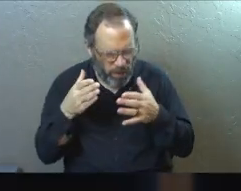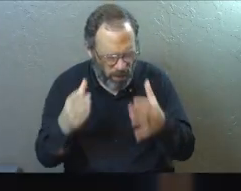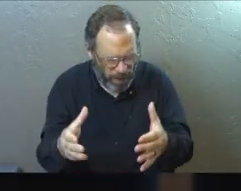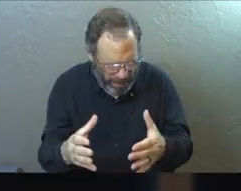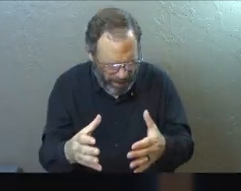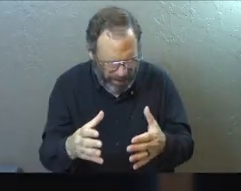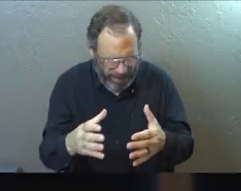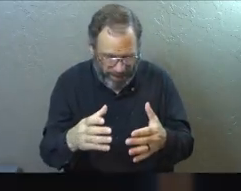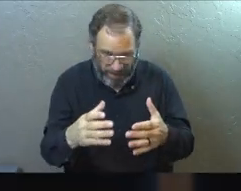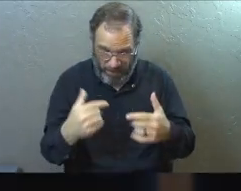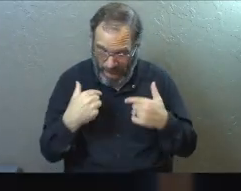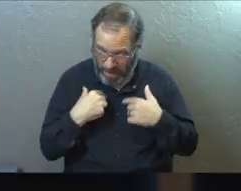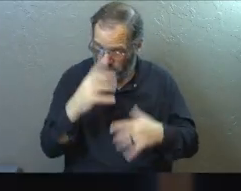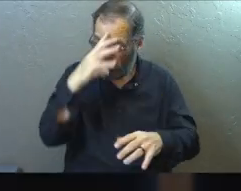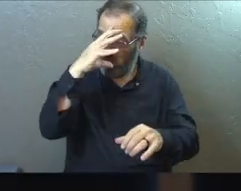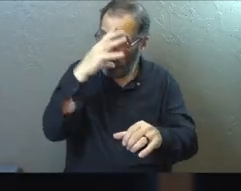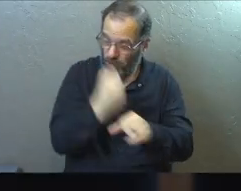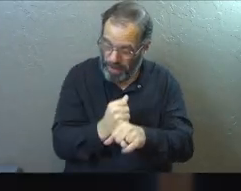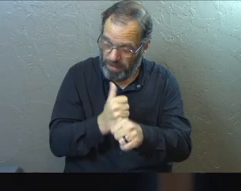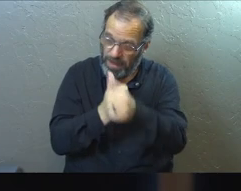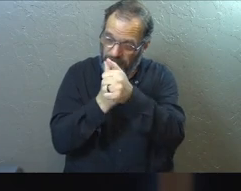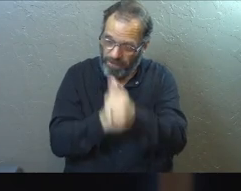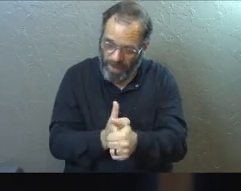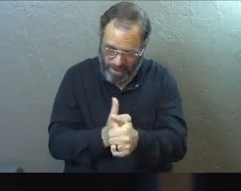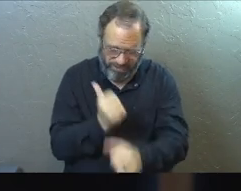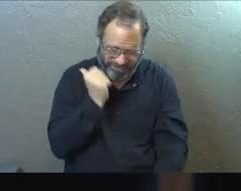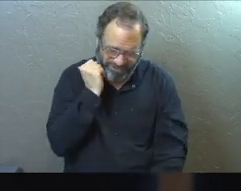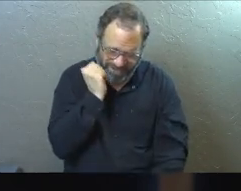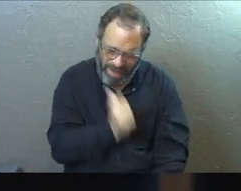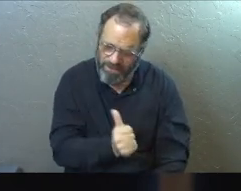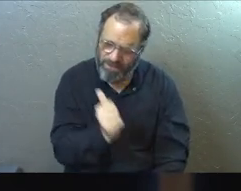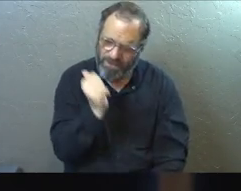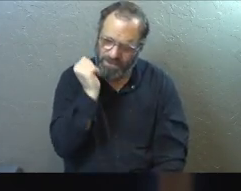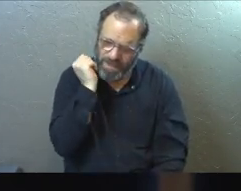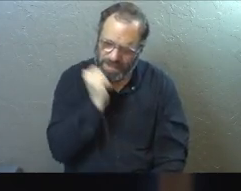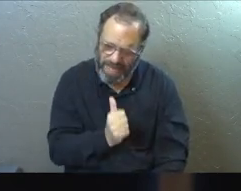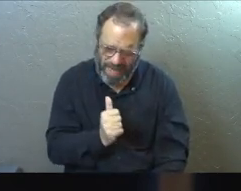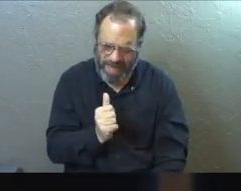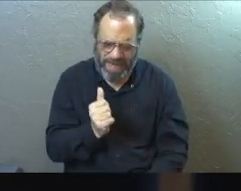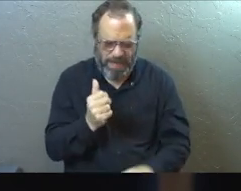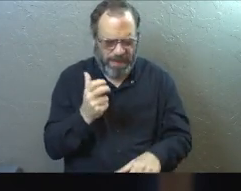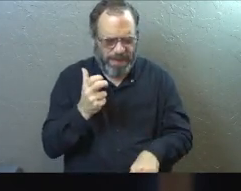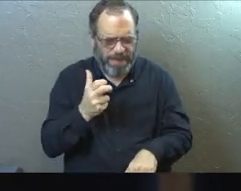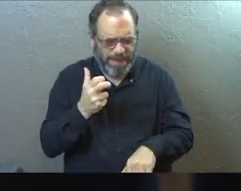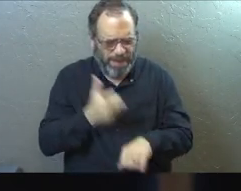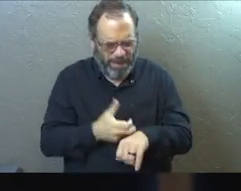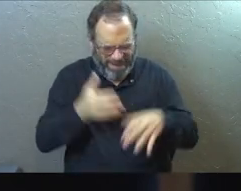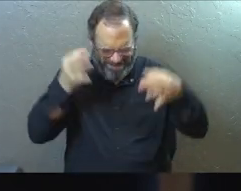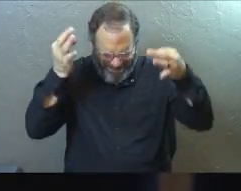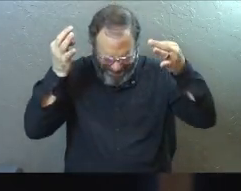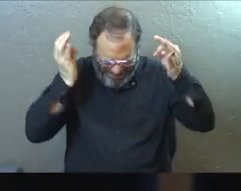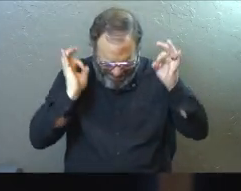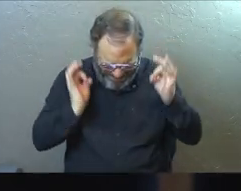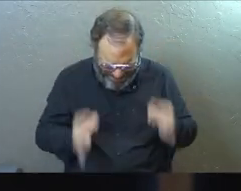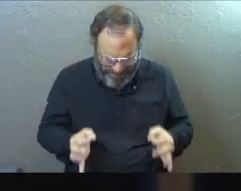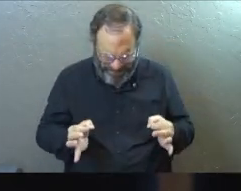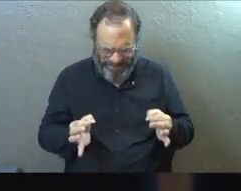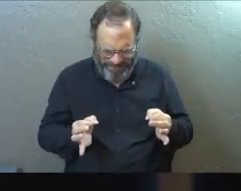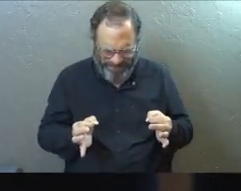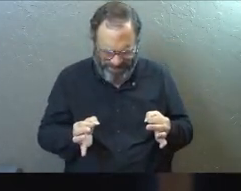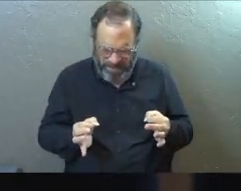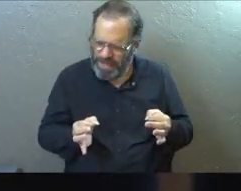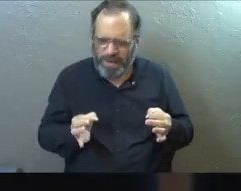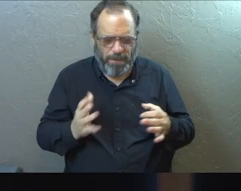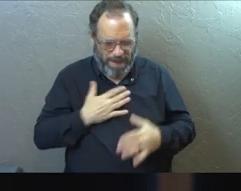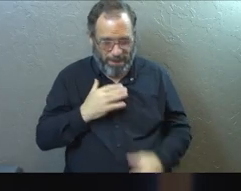us to trust you and to walk it. Every single day, God, help us to make the tough, difficult decisions that we need to make. Help us,